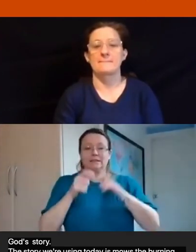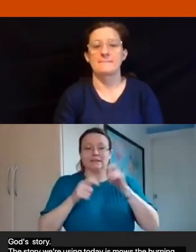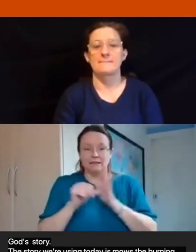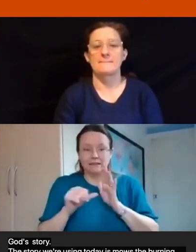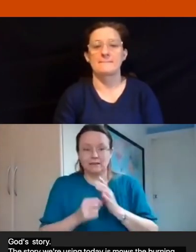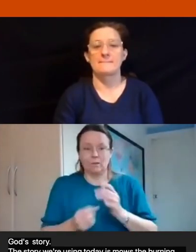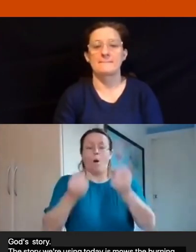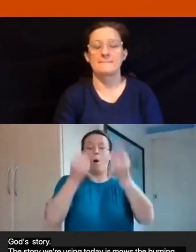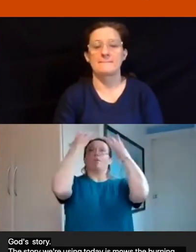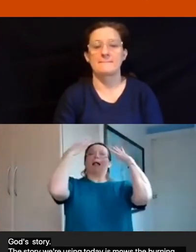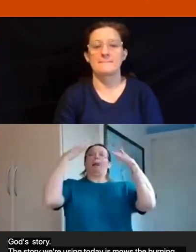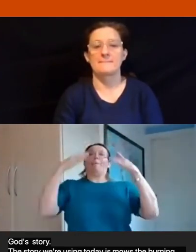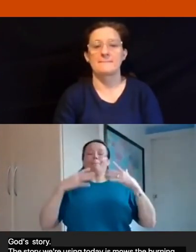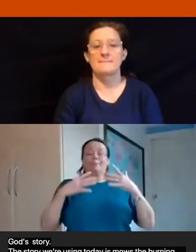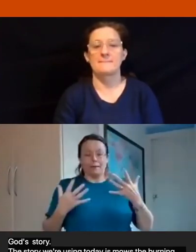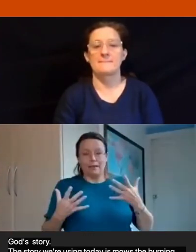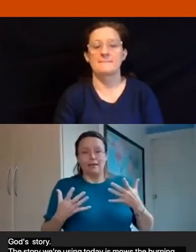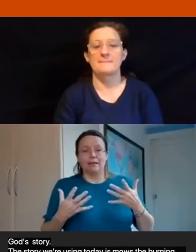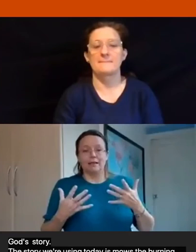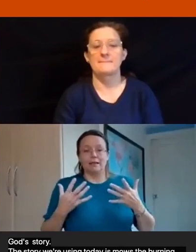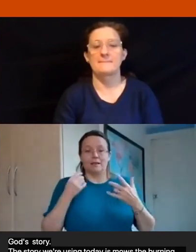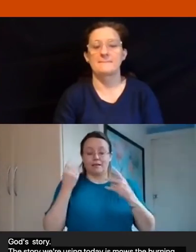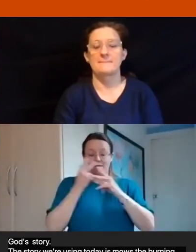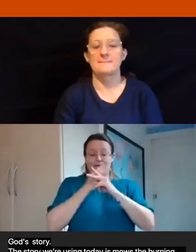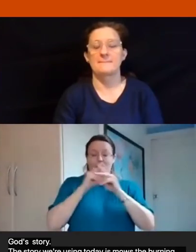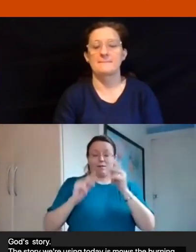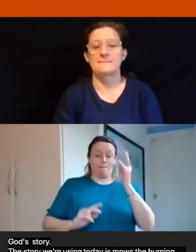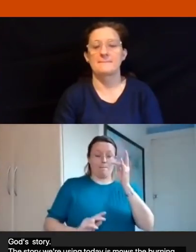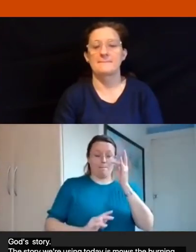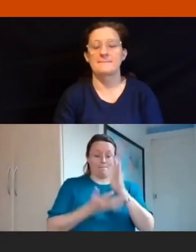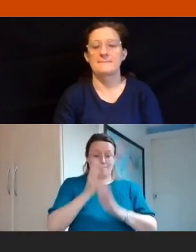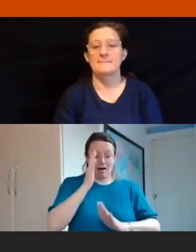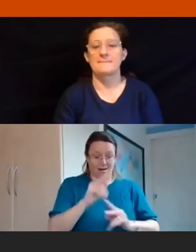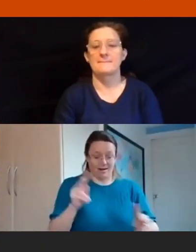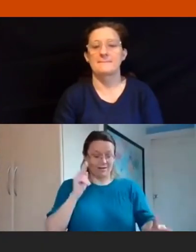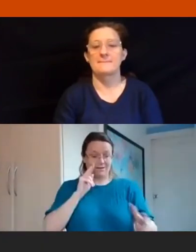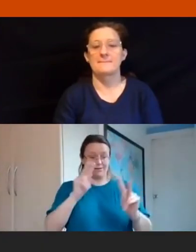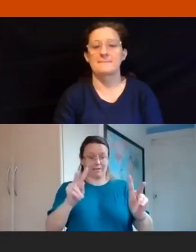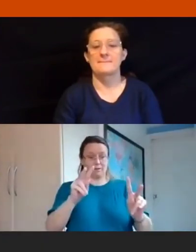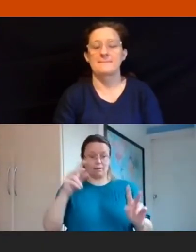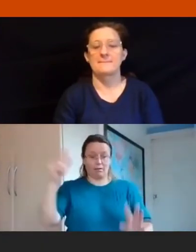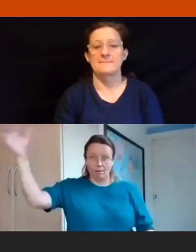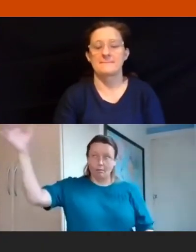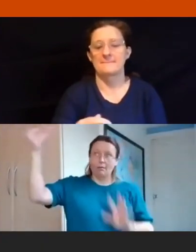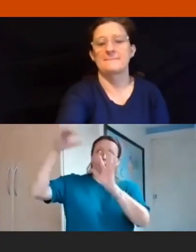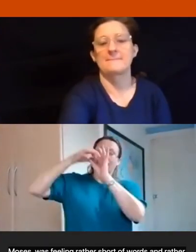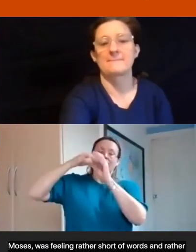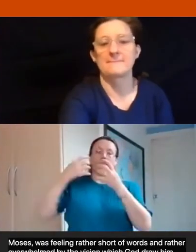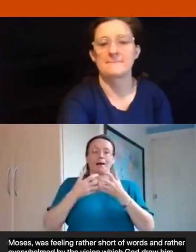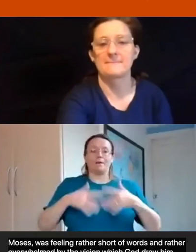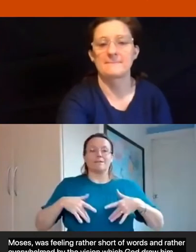by the the vision which god god drew him into but as